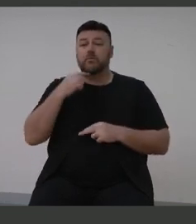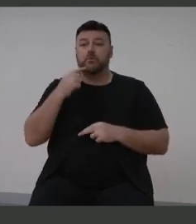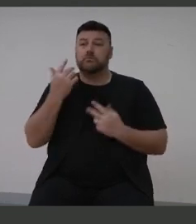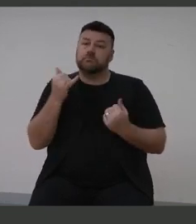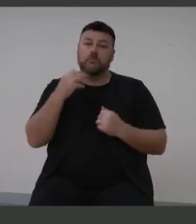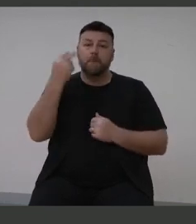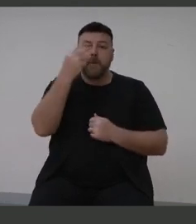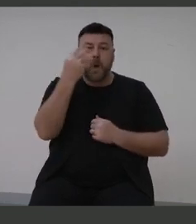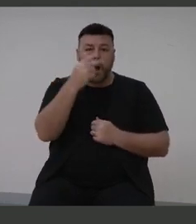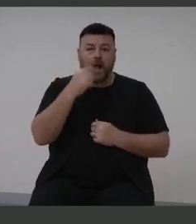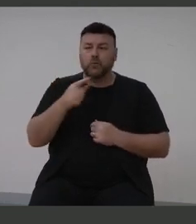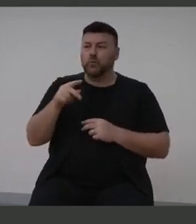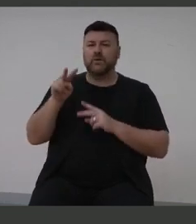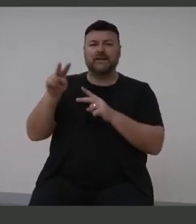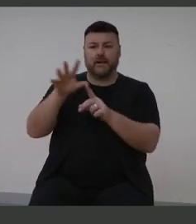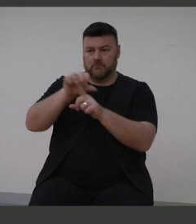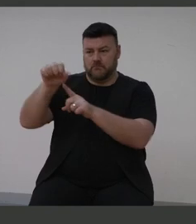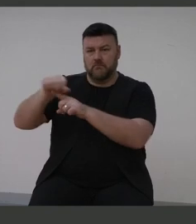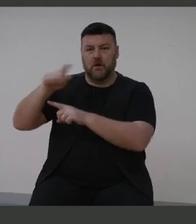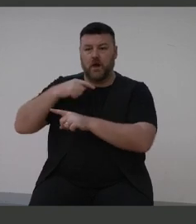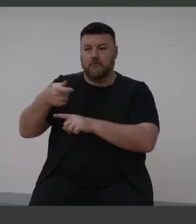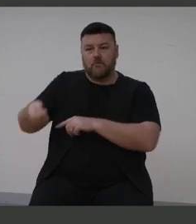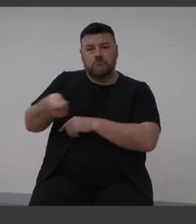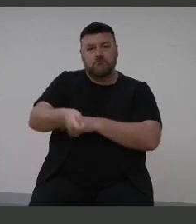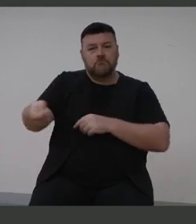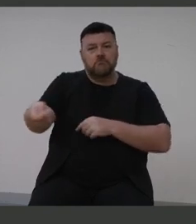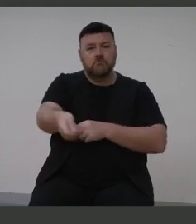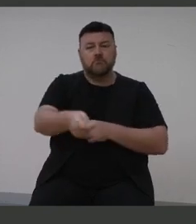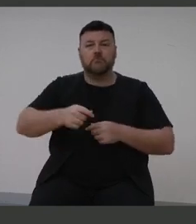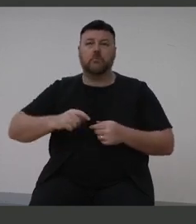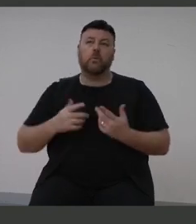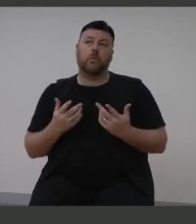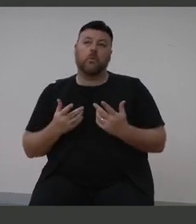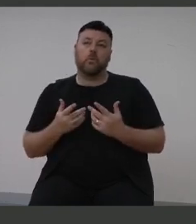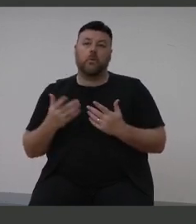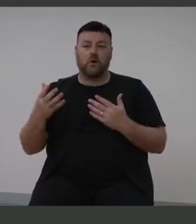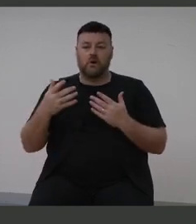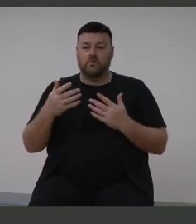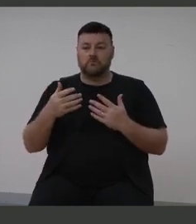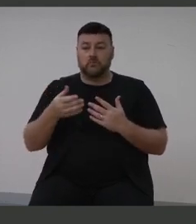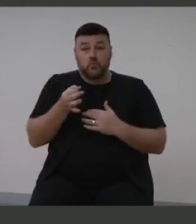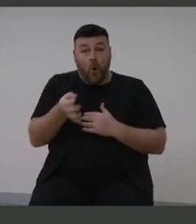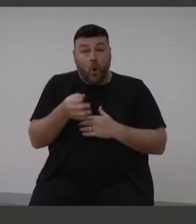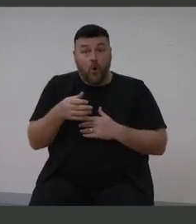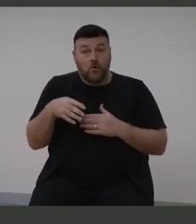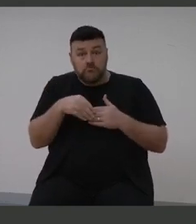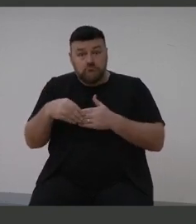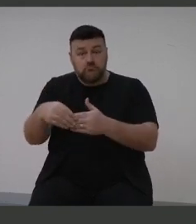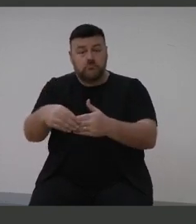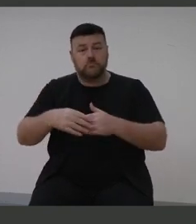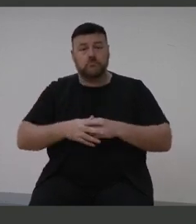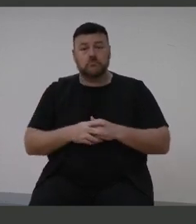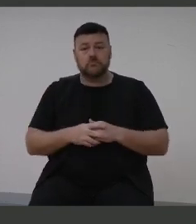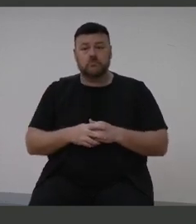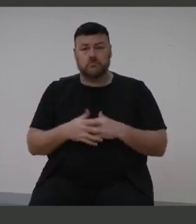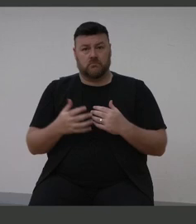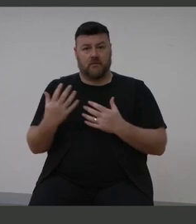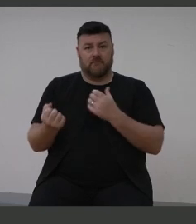they've got a walking stick. They might have, you know, a guide dog there to assist them. And every single